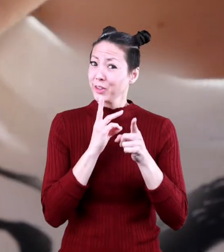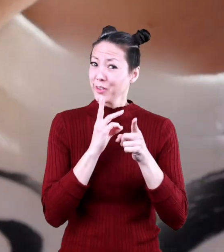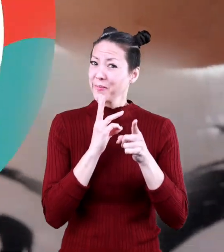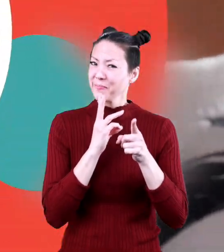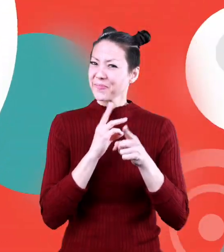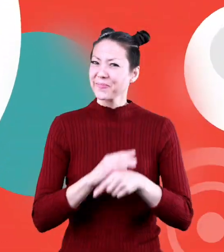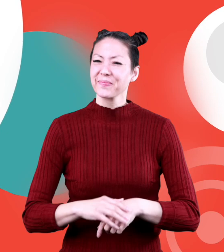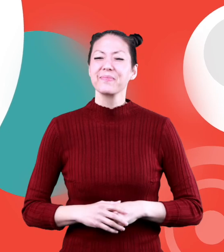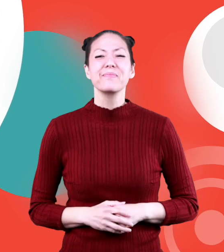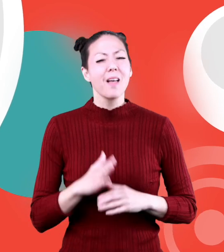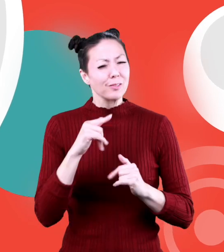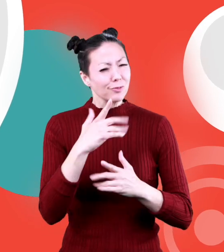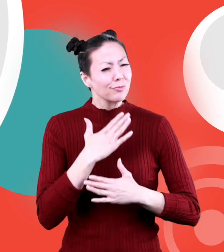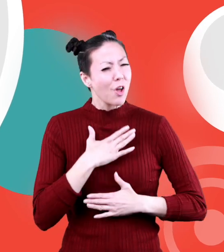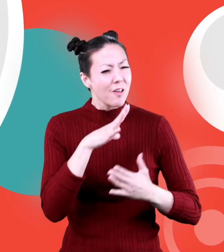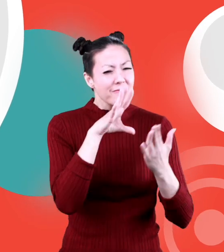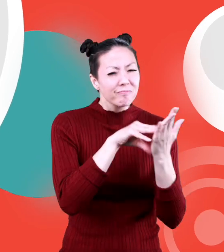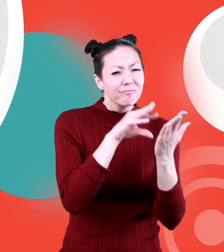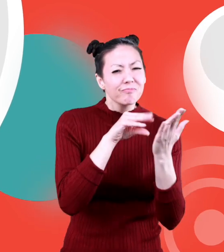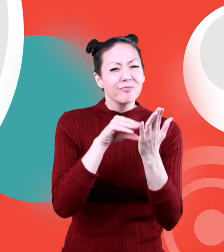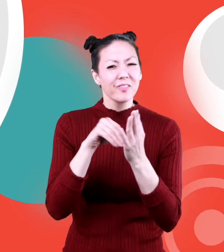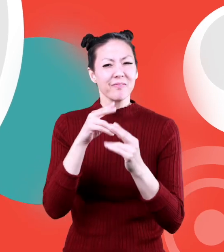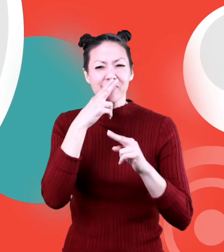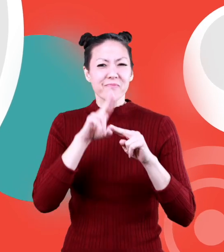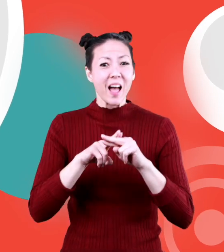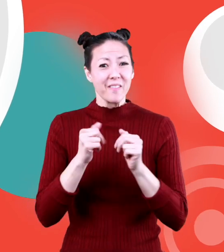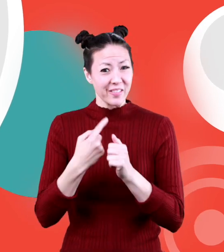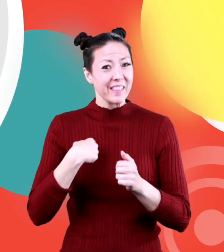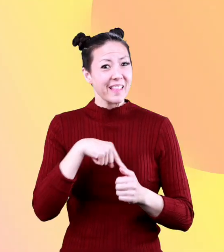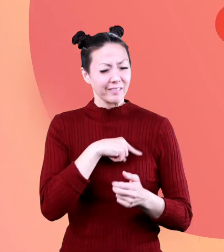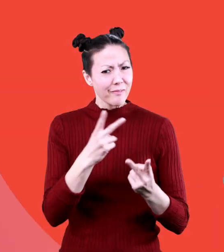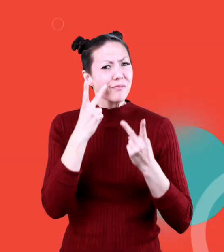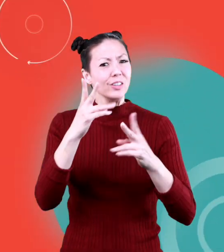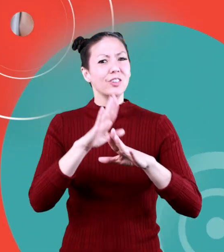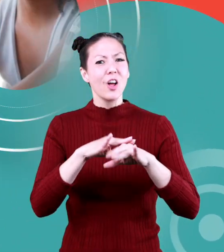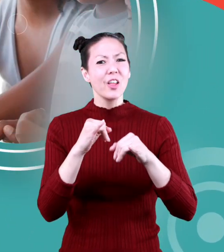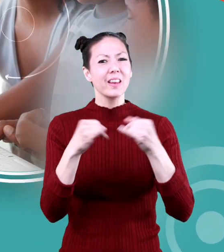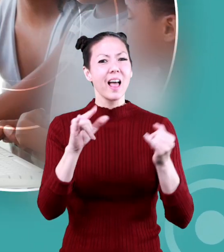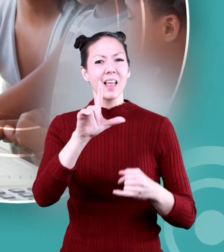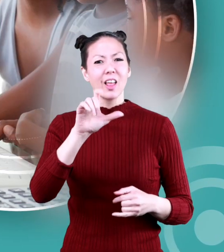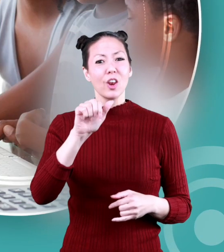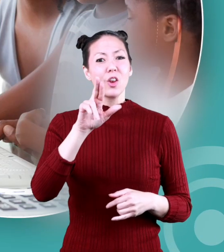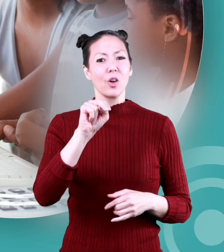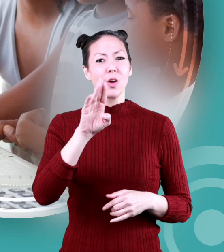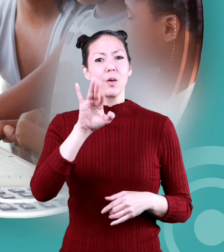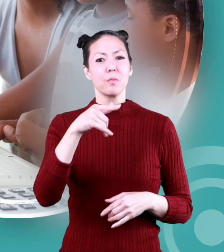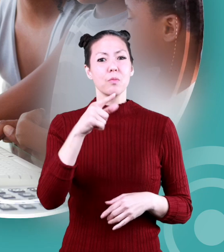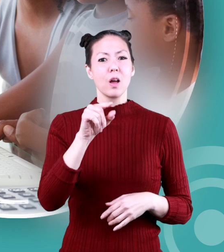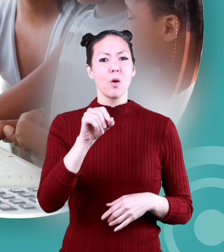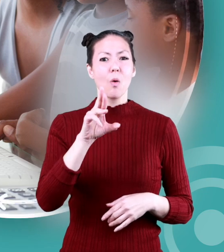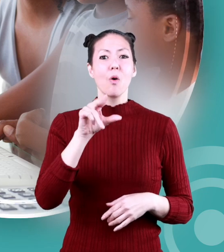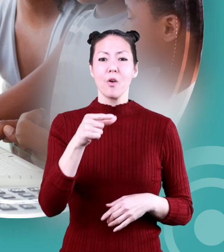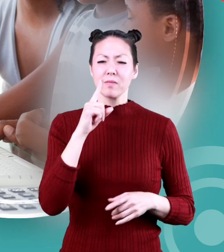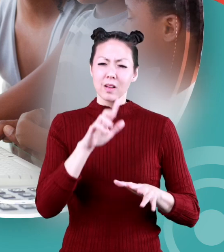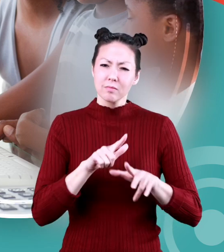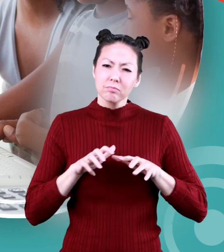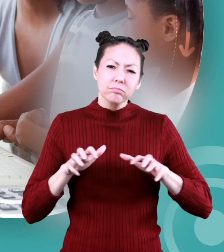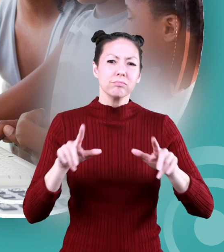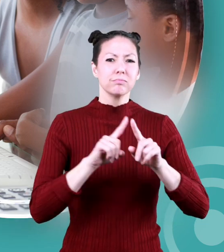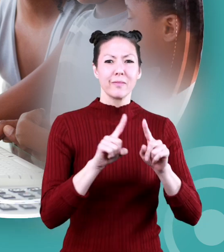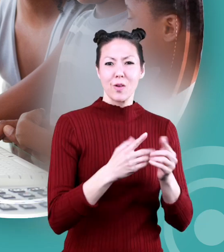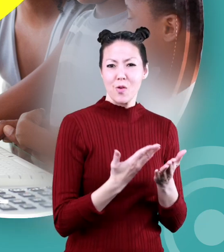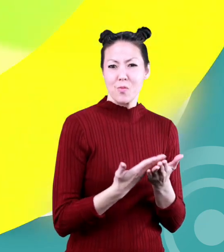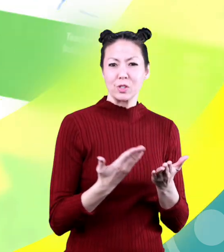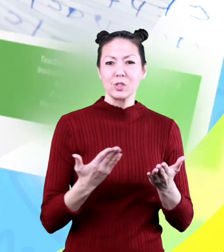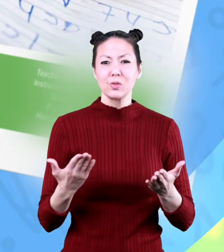hope you had fun learning with us visit us at learnbright.org for thousands of